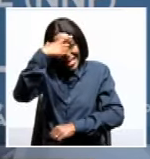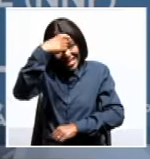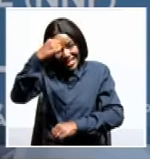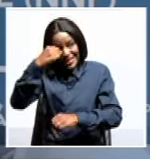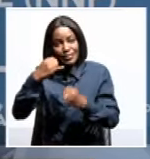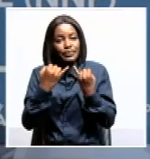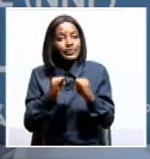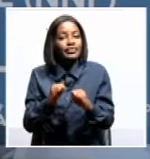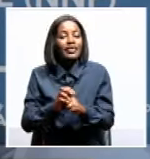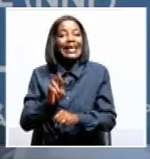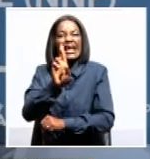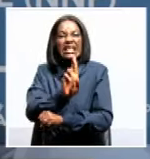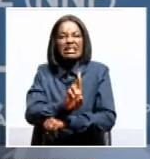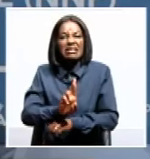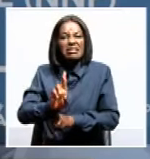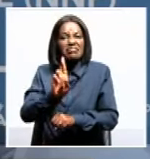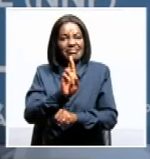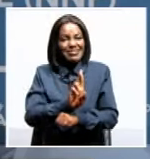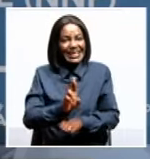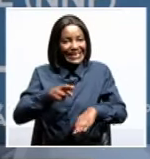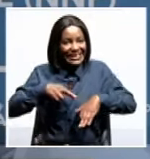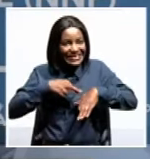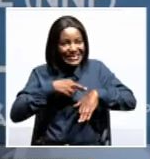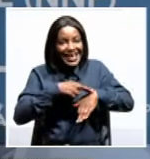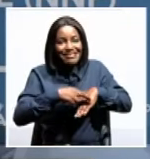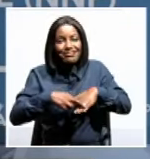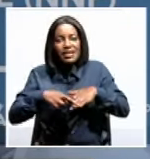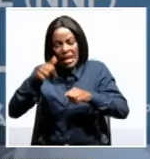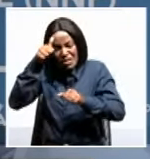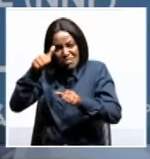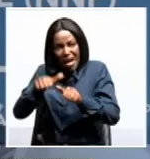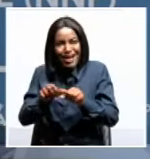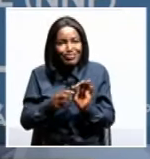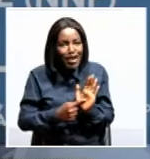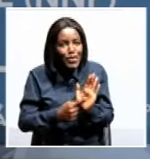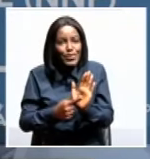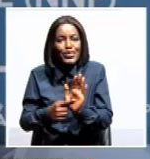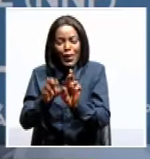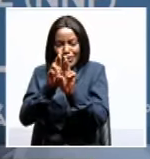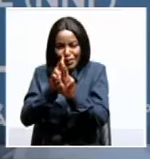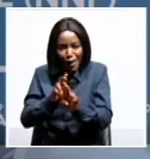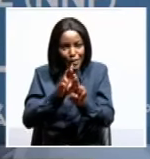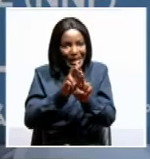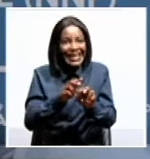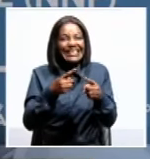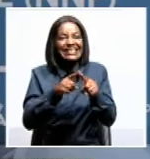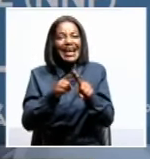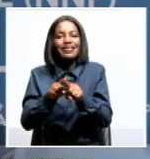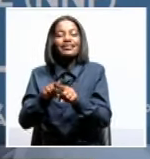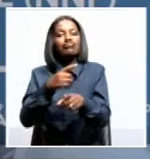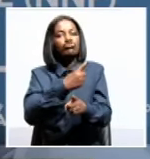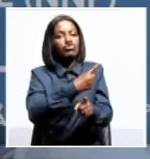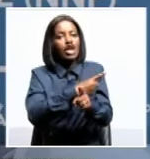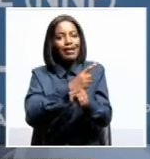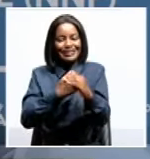Regional and memorial services have commenced in the regions and will proceed as coordinated between central government and